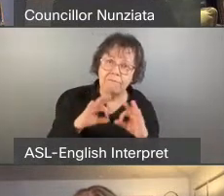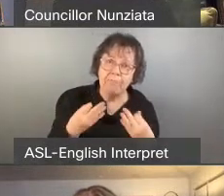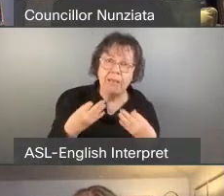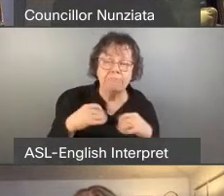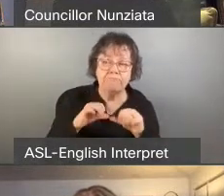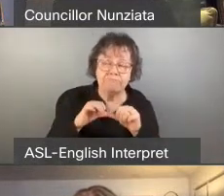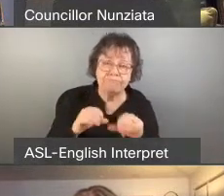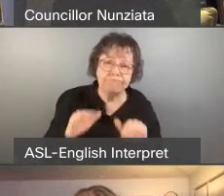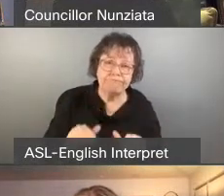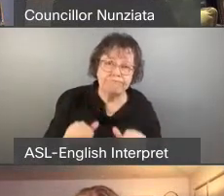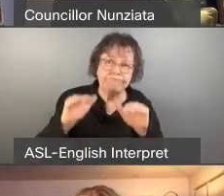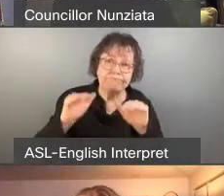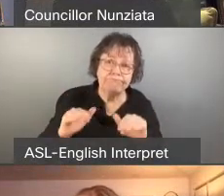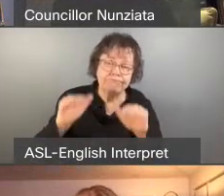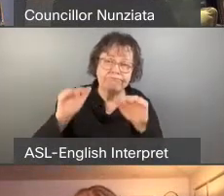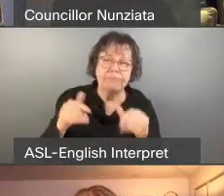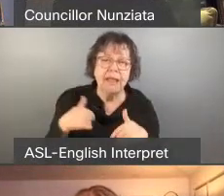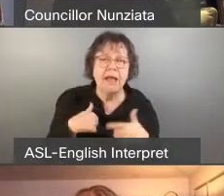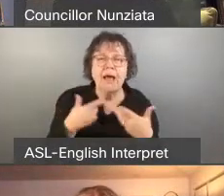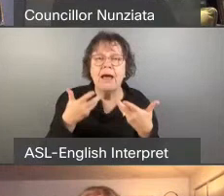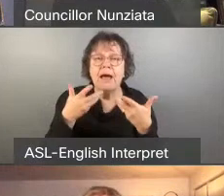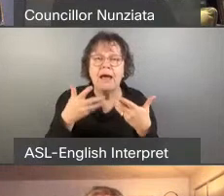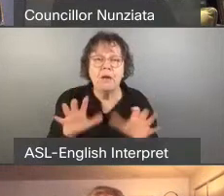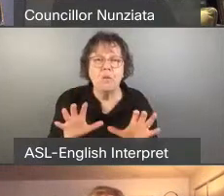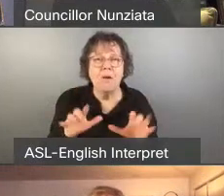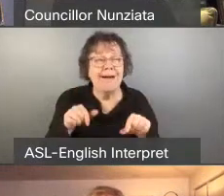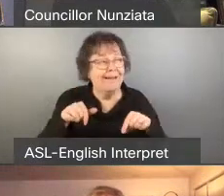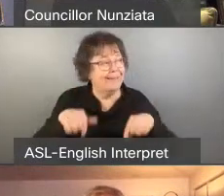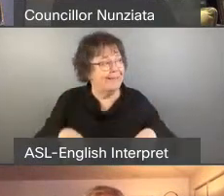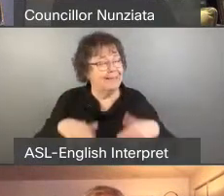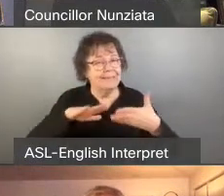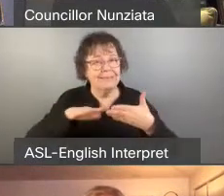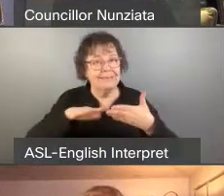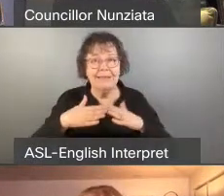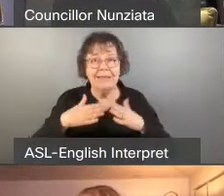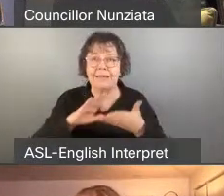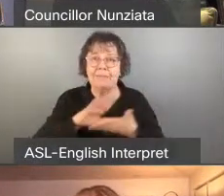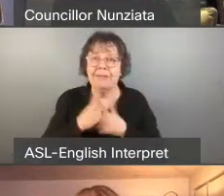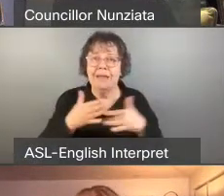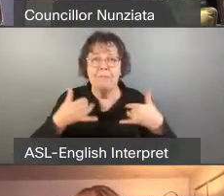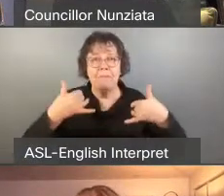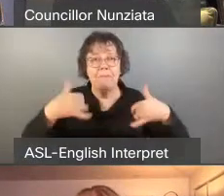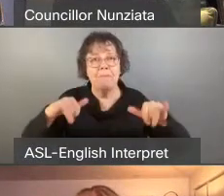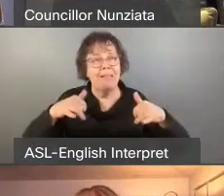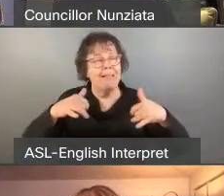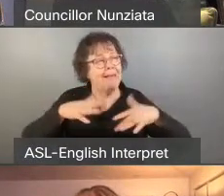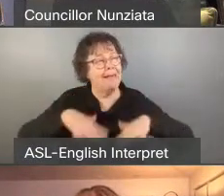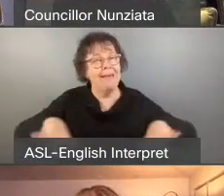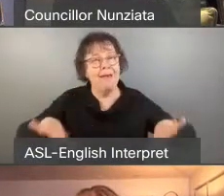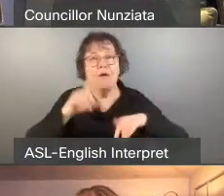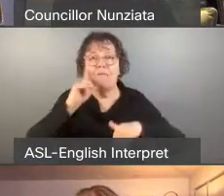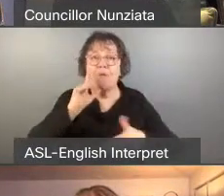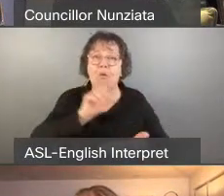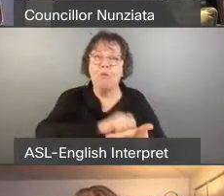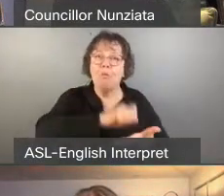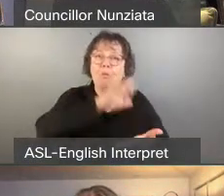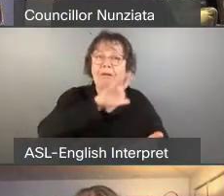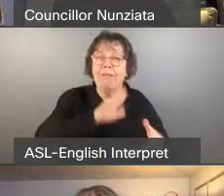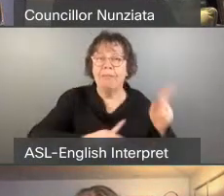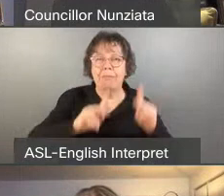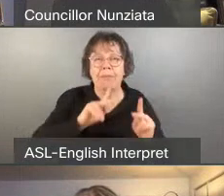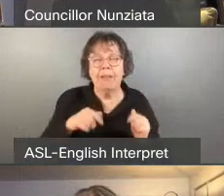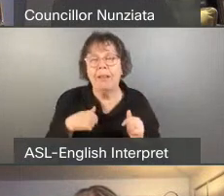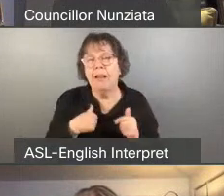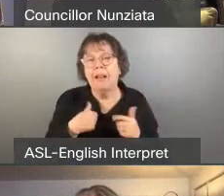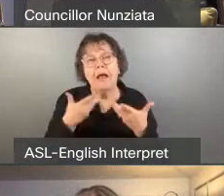We don't want to turn this city into a playground for the wealthy. don't think that we should have a classist